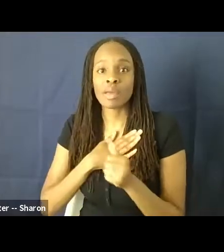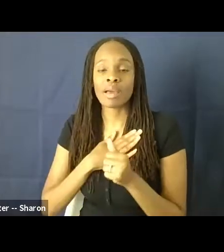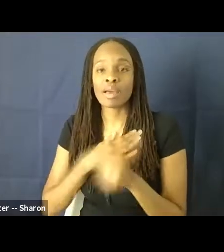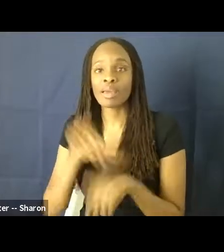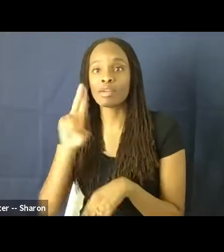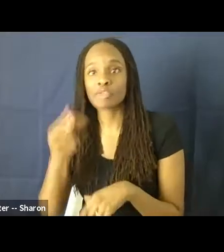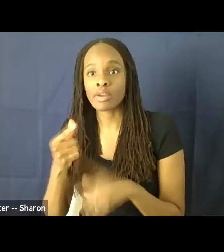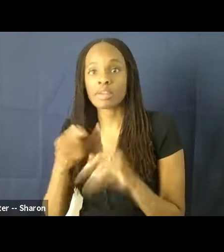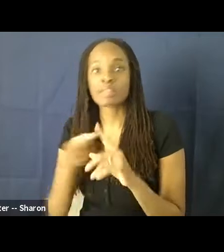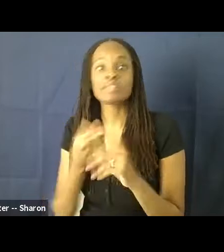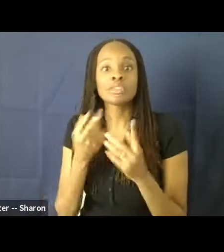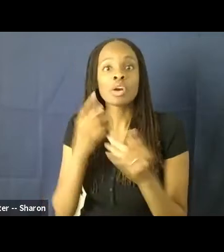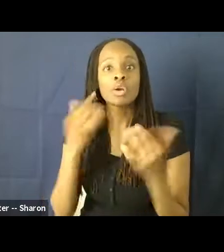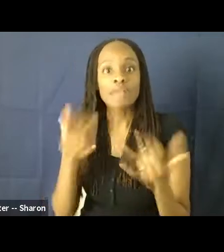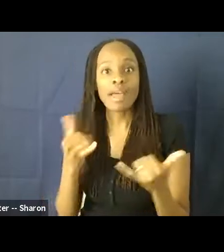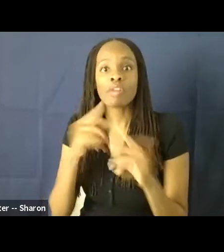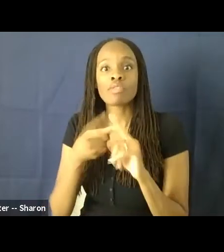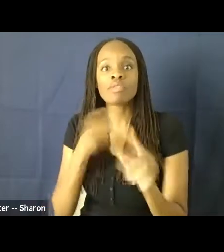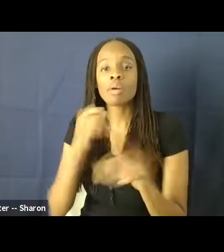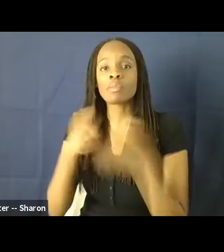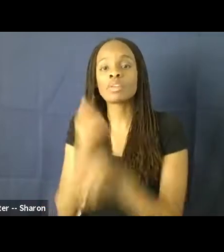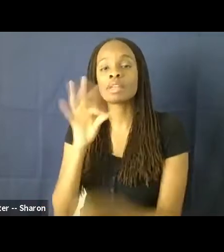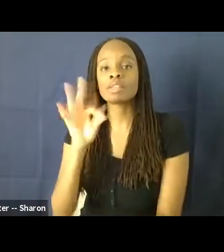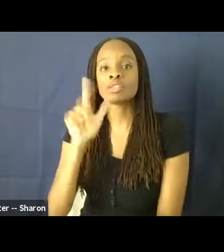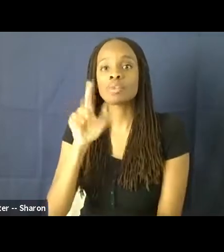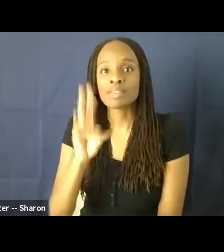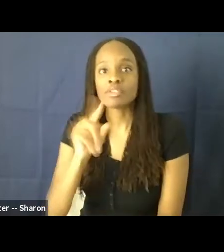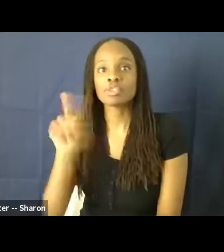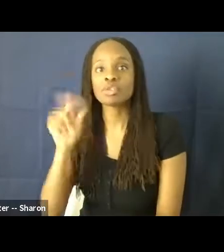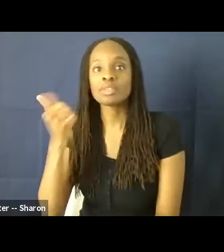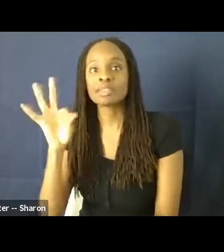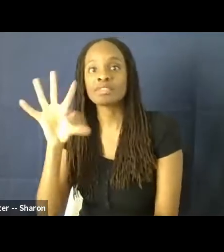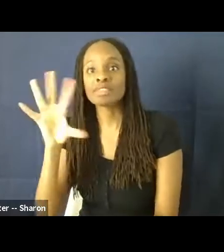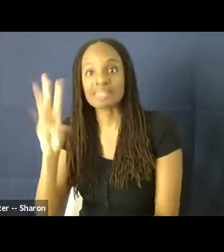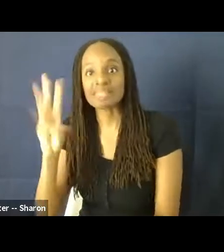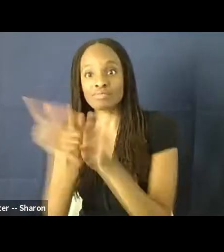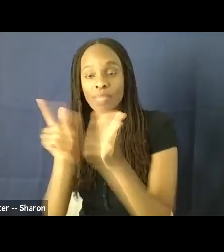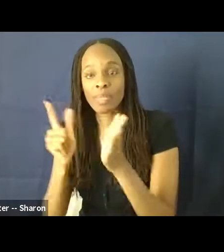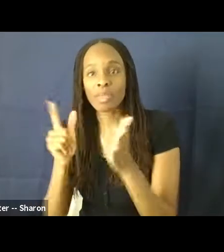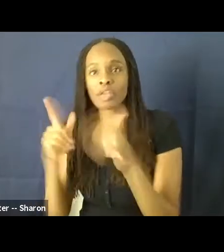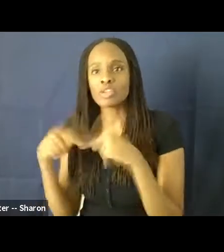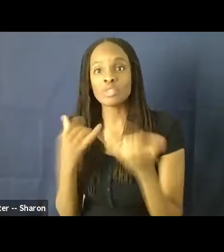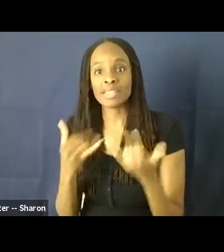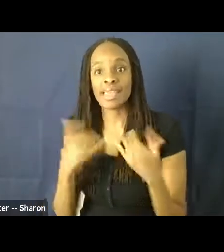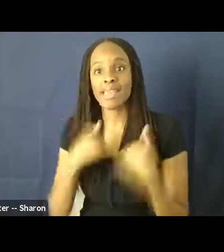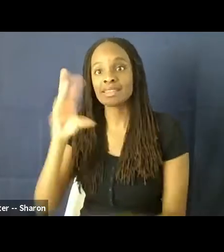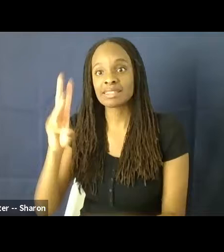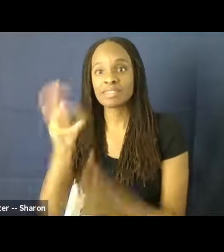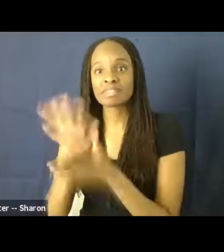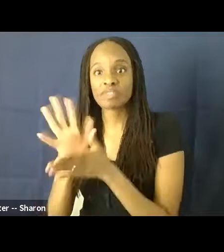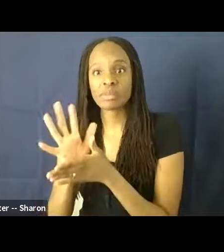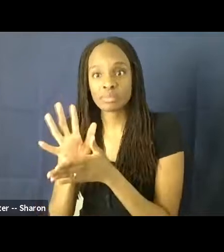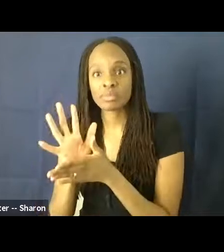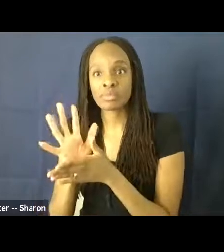it was completely forbidden. And I discovered that to this day, there's only been six films where a black man and white